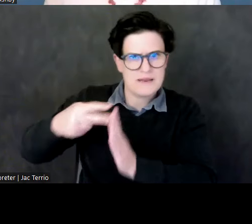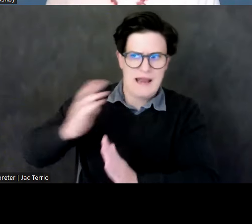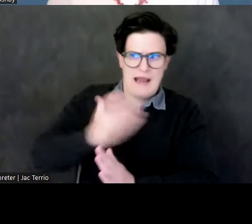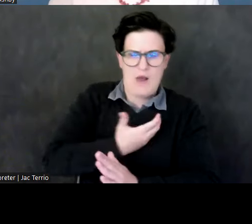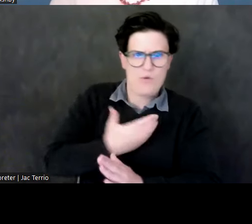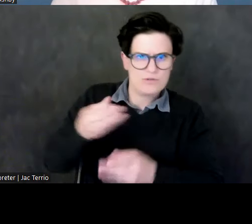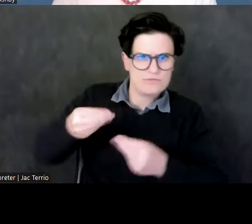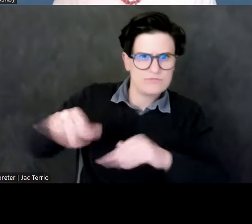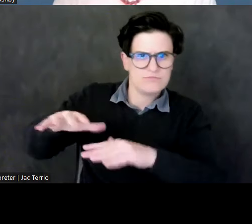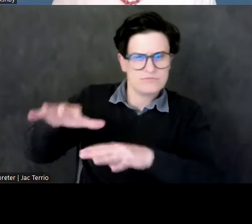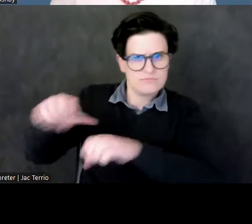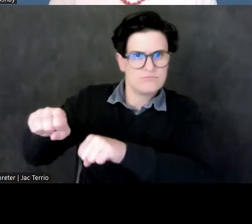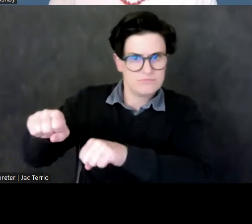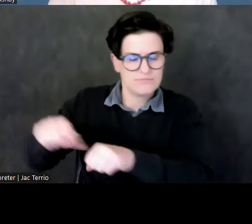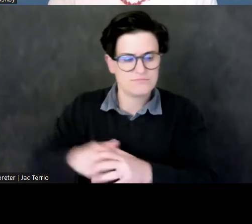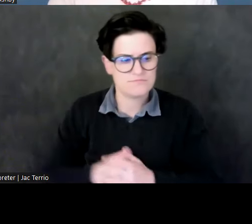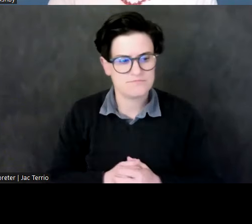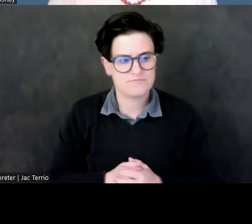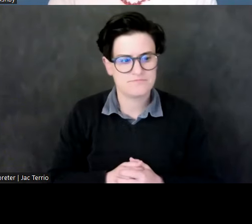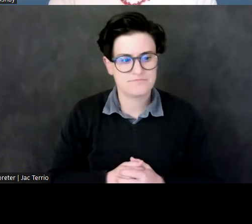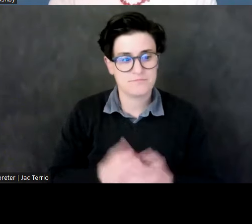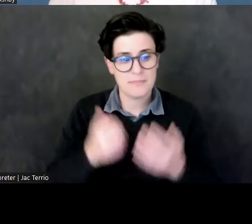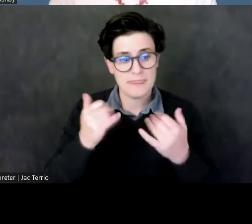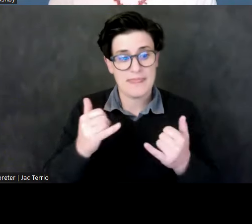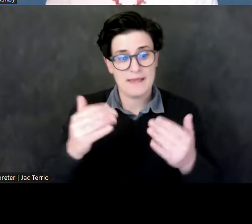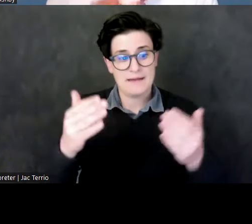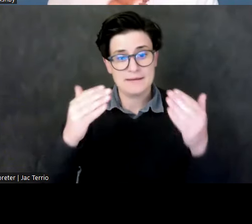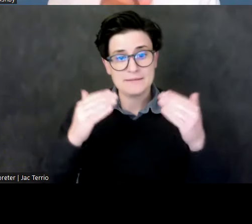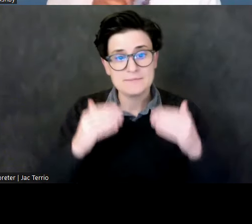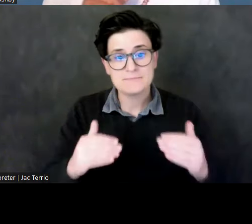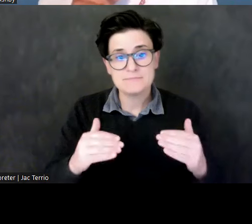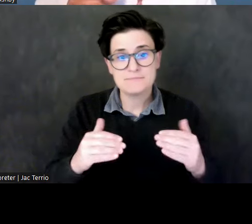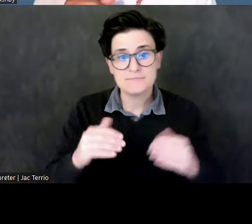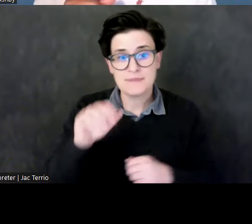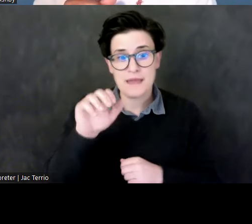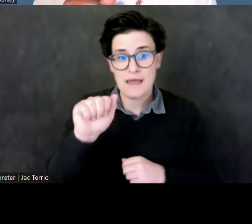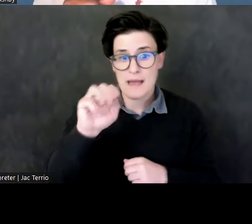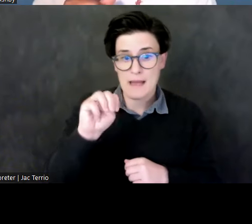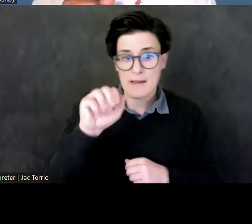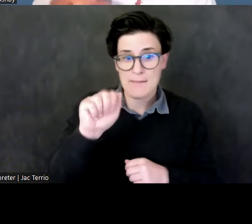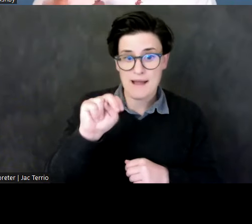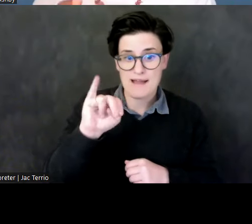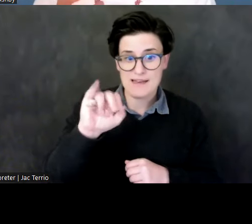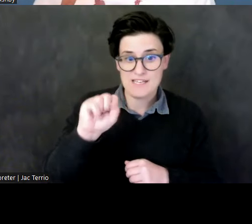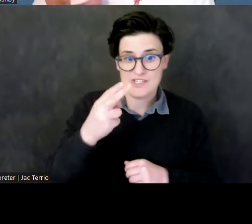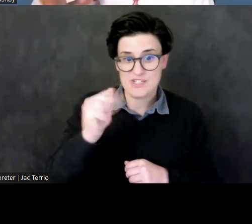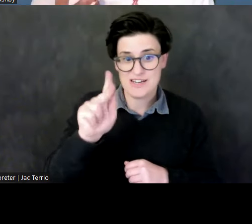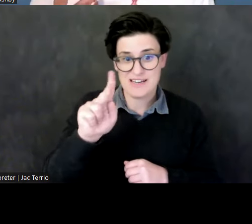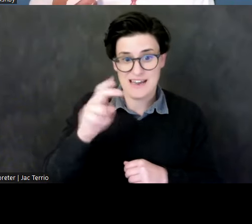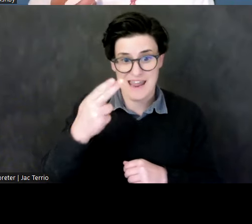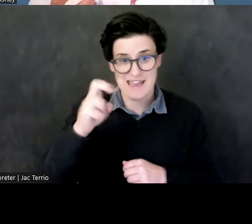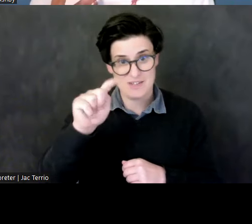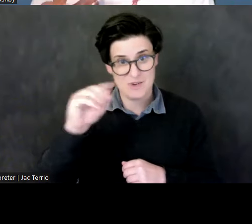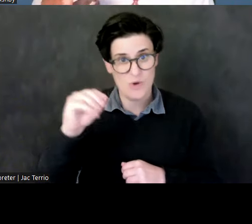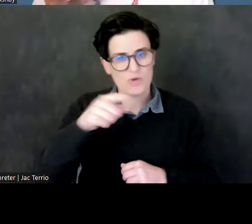All right, so moving on to Amani Shakheto, who also presents herself very much as a